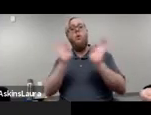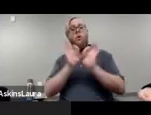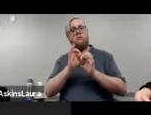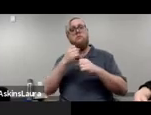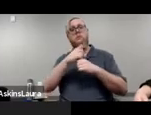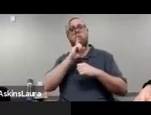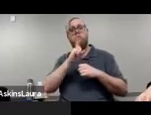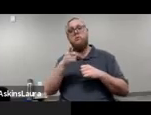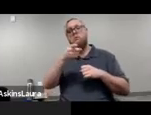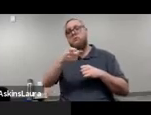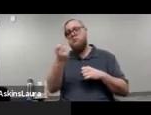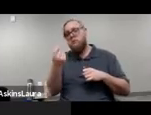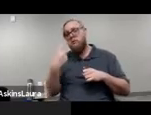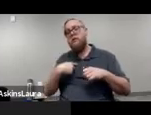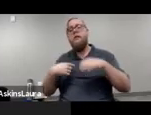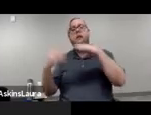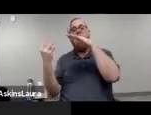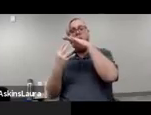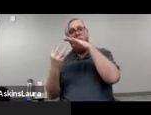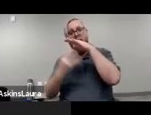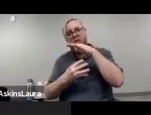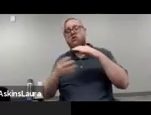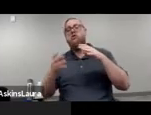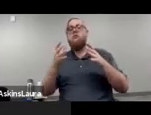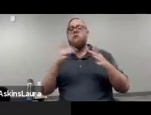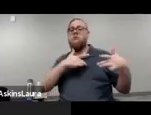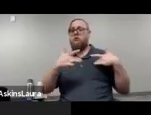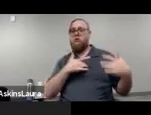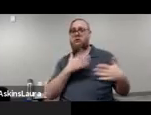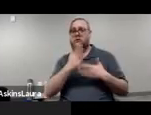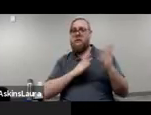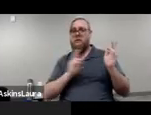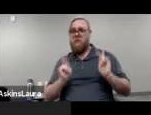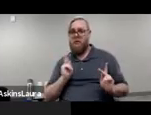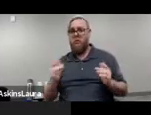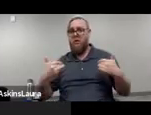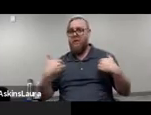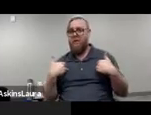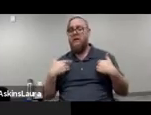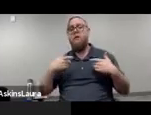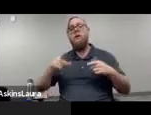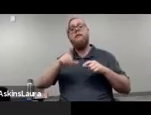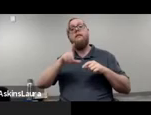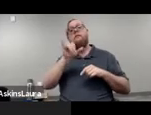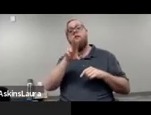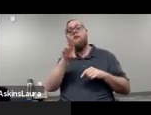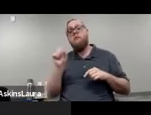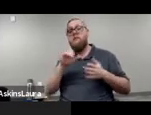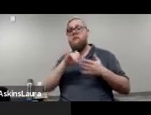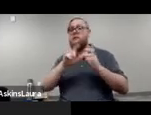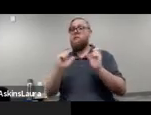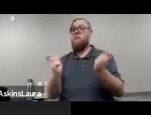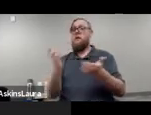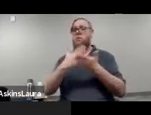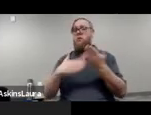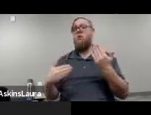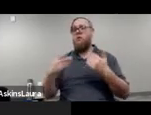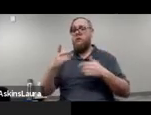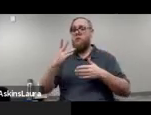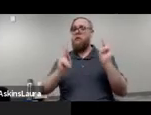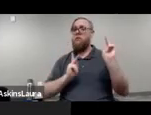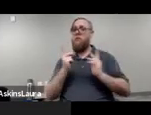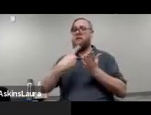understand the immigration concerns of some families, and I'm sure that at the census, that's a big issue that people have been talking about in other